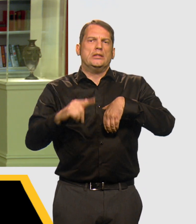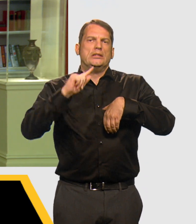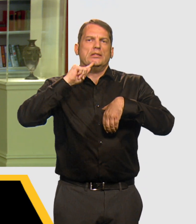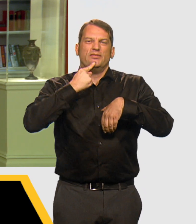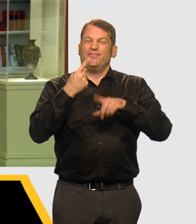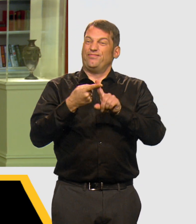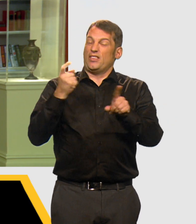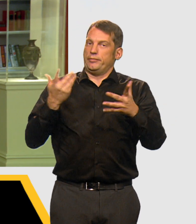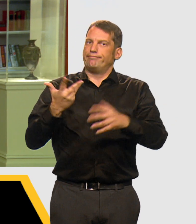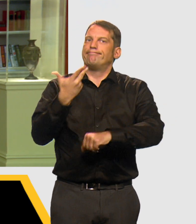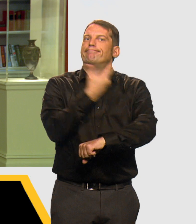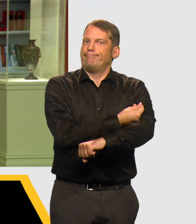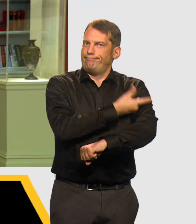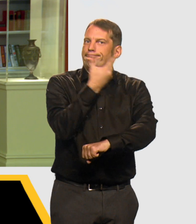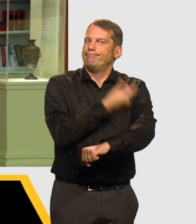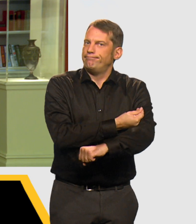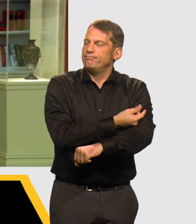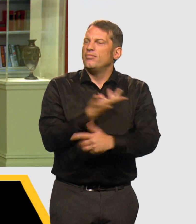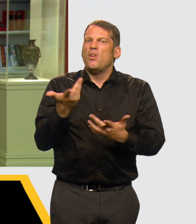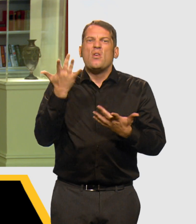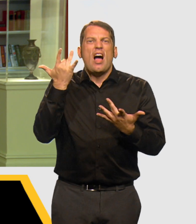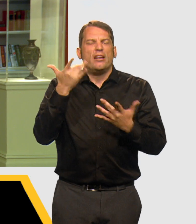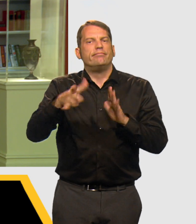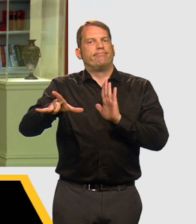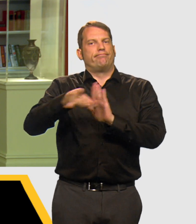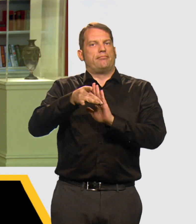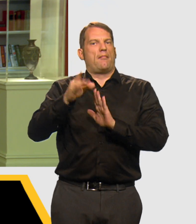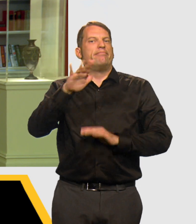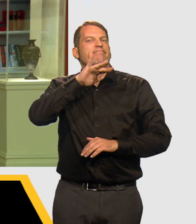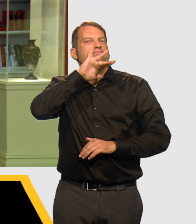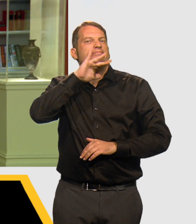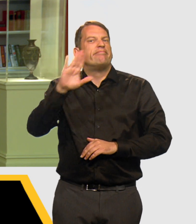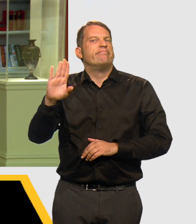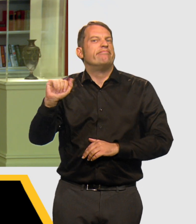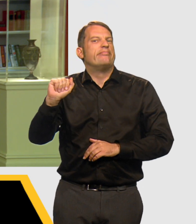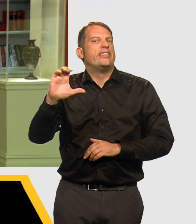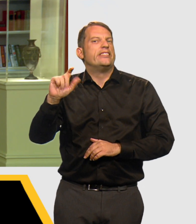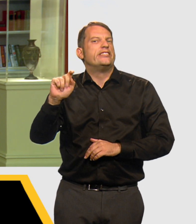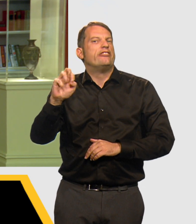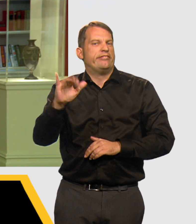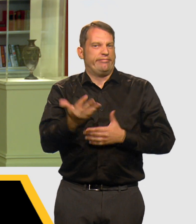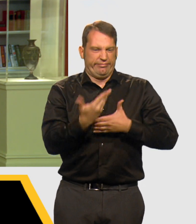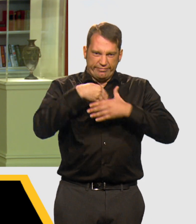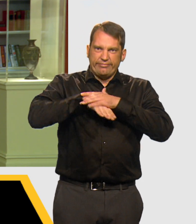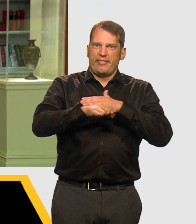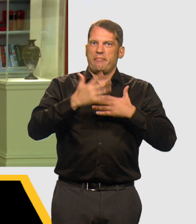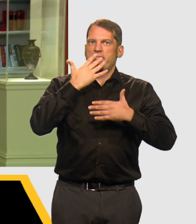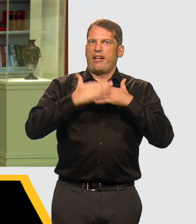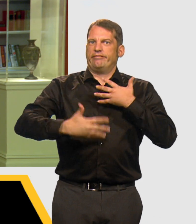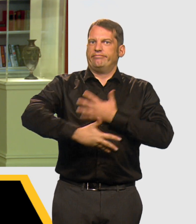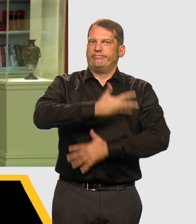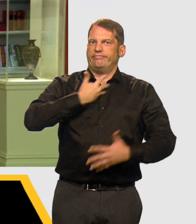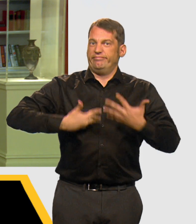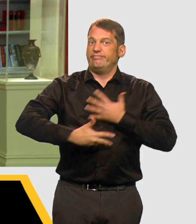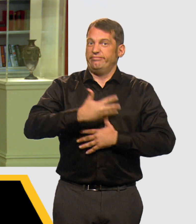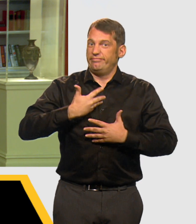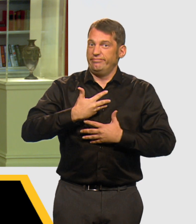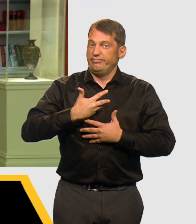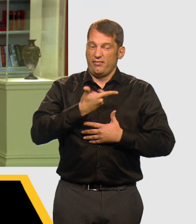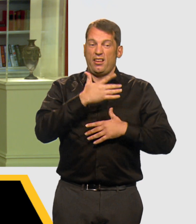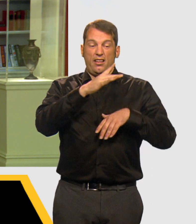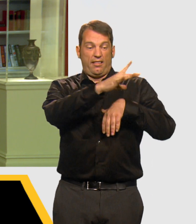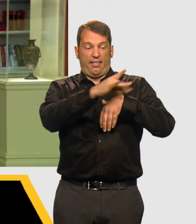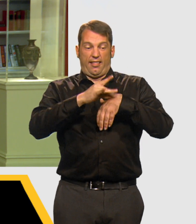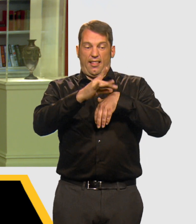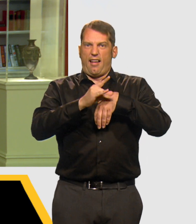infection in people who inject drugs. It's caused by bacteria that entered the bloodstream during injecting. This bacteria